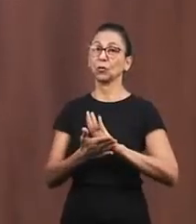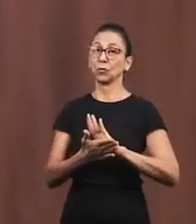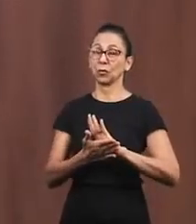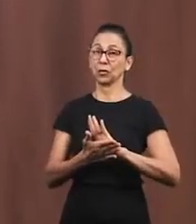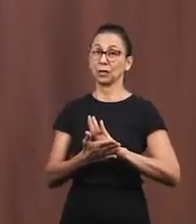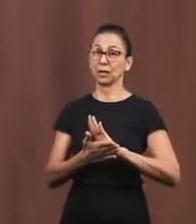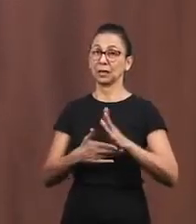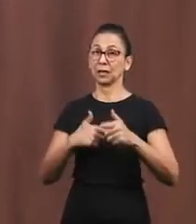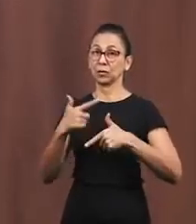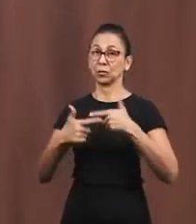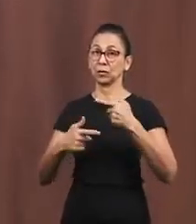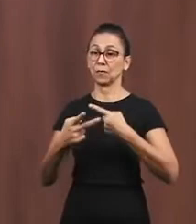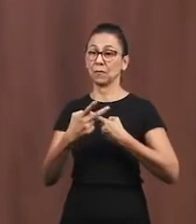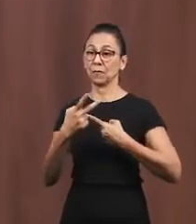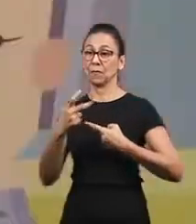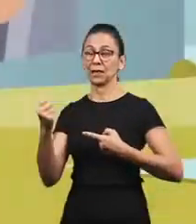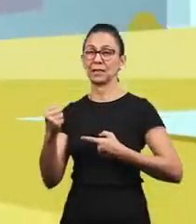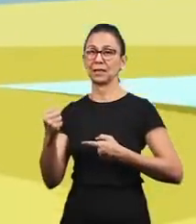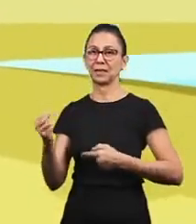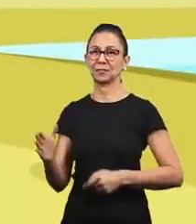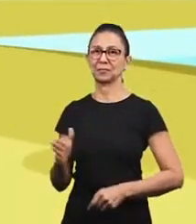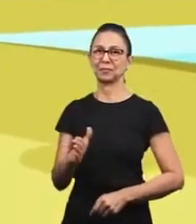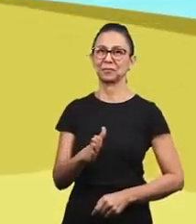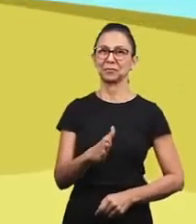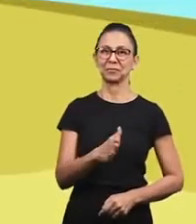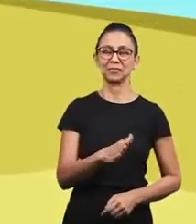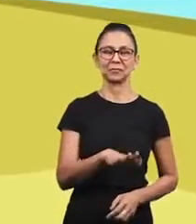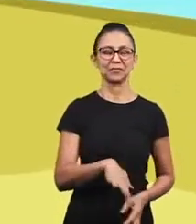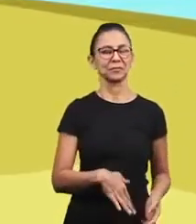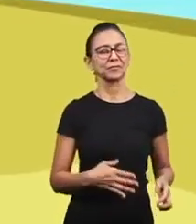says I am victorious